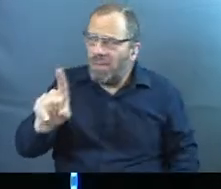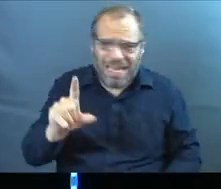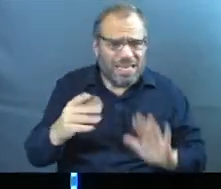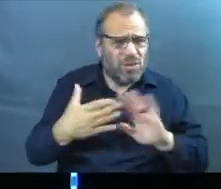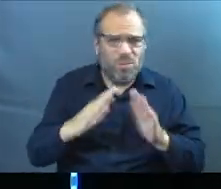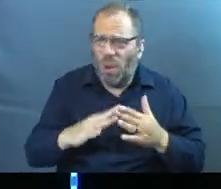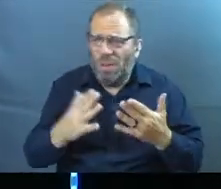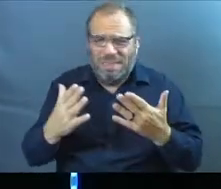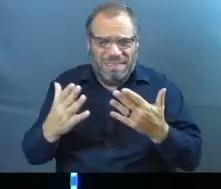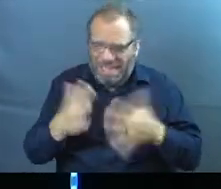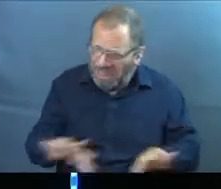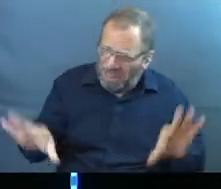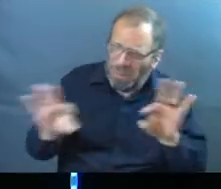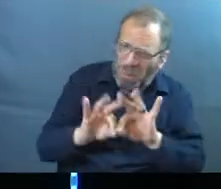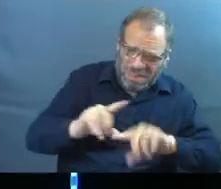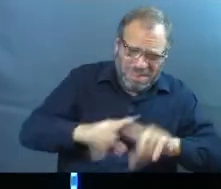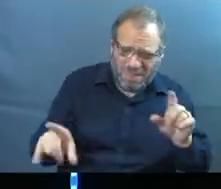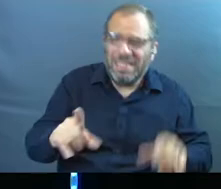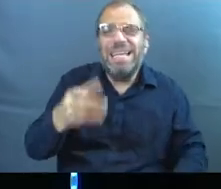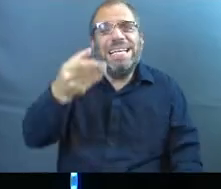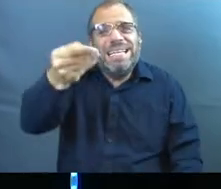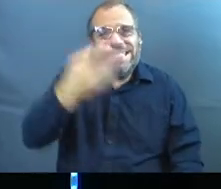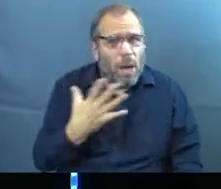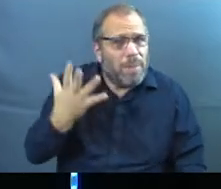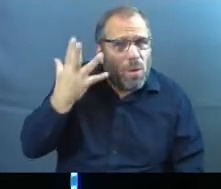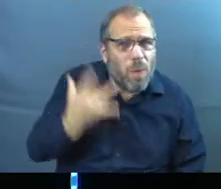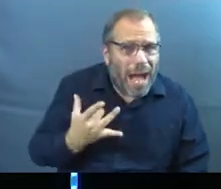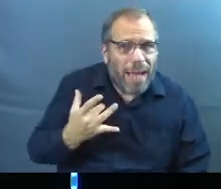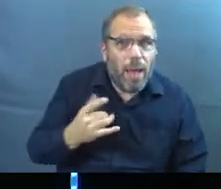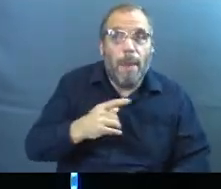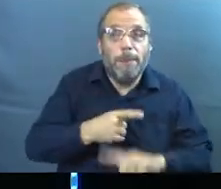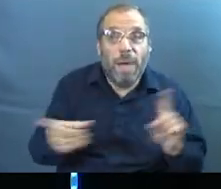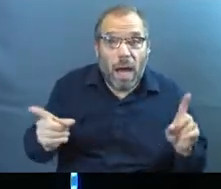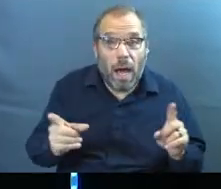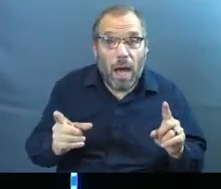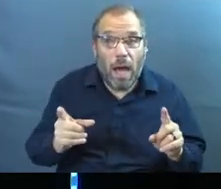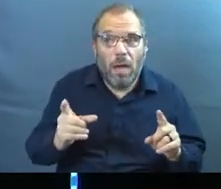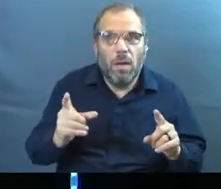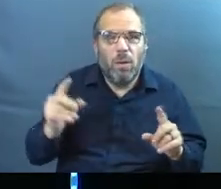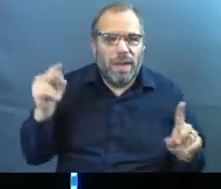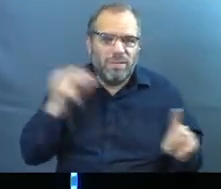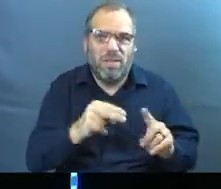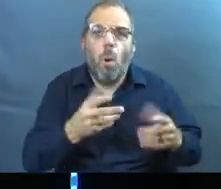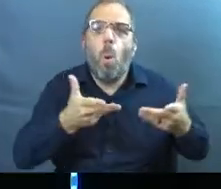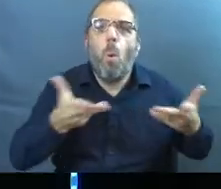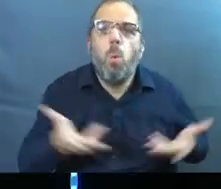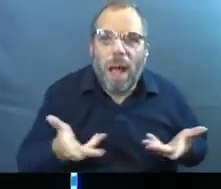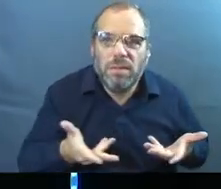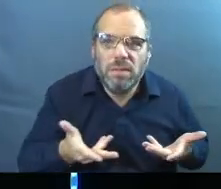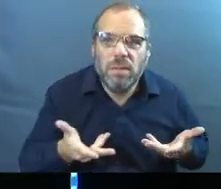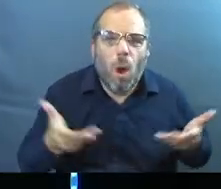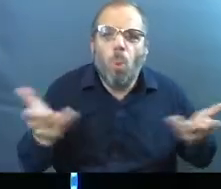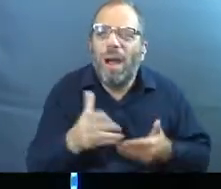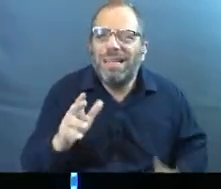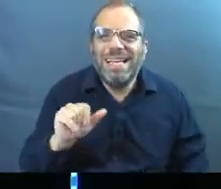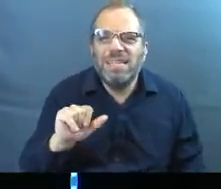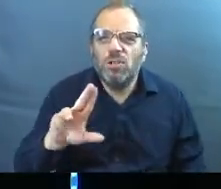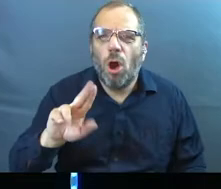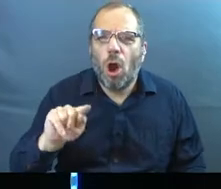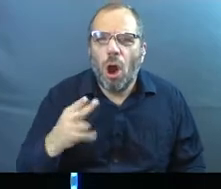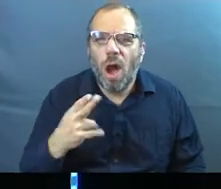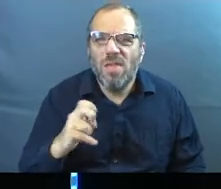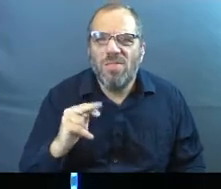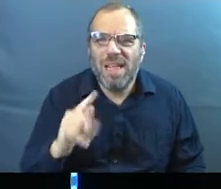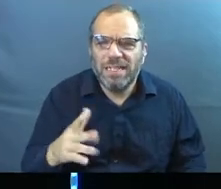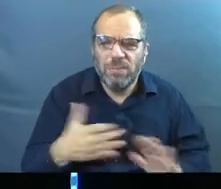in my life? What difference is it really going to make? Tell me the why. But to do so, we have to look at what? What is authentic community supposed to